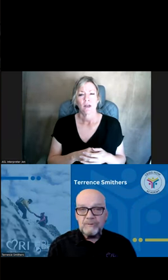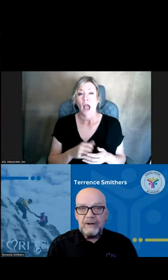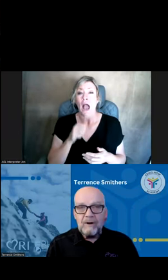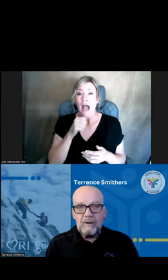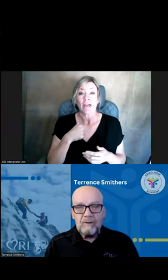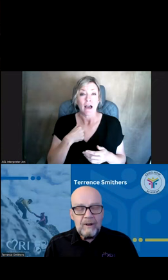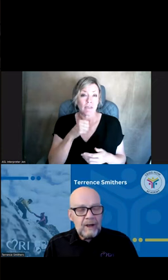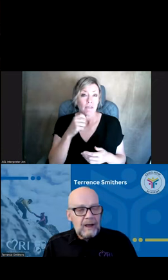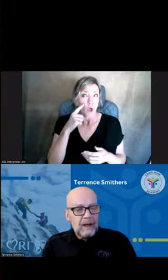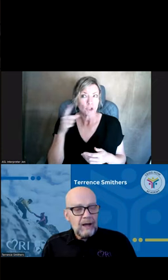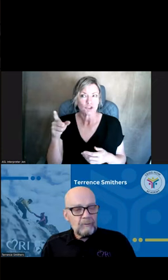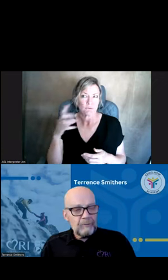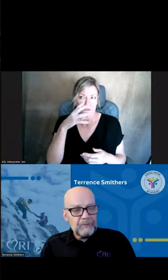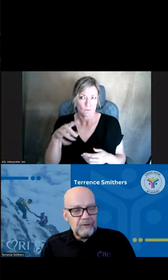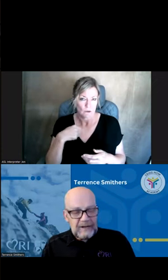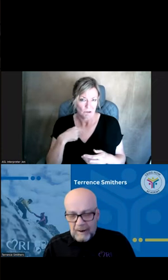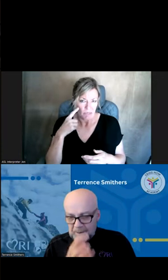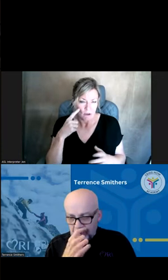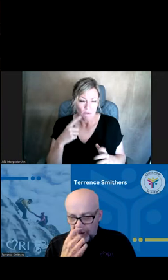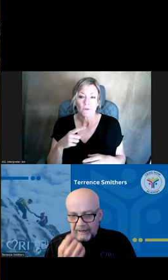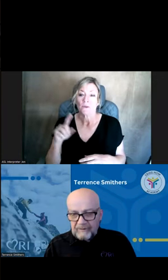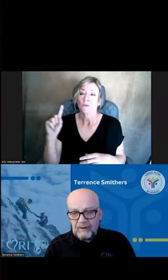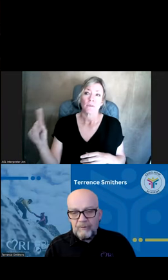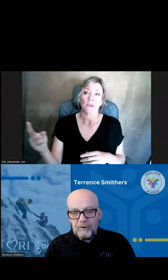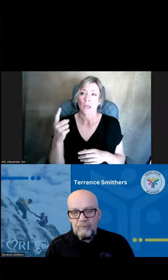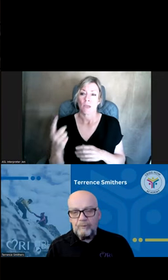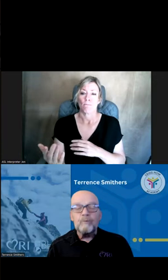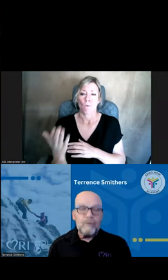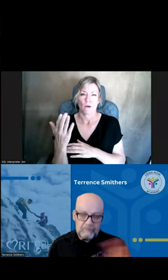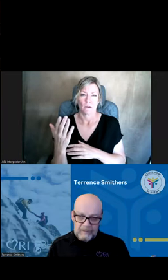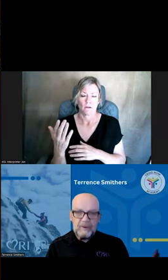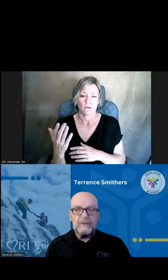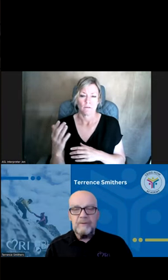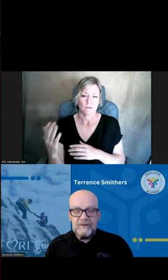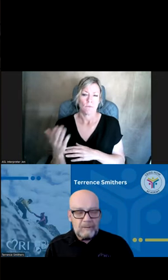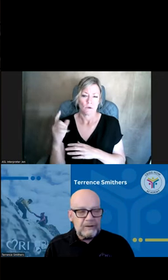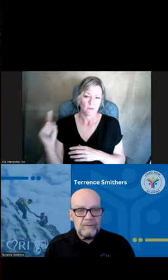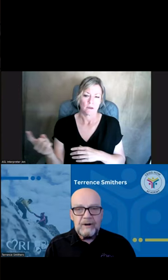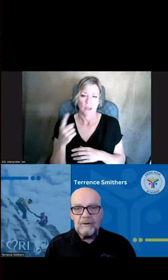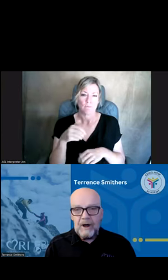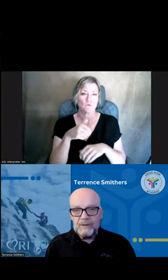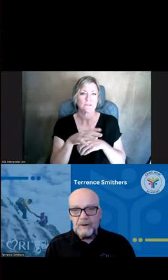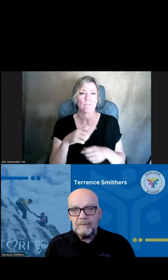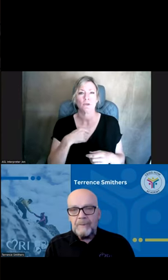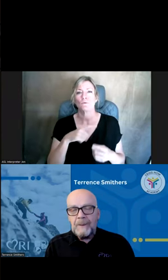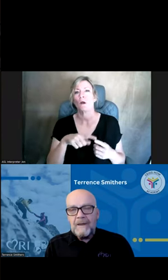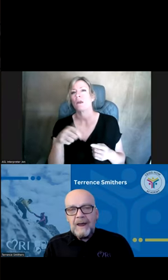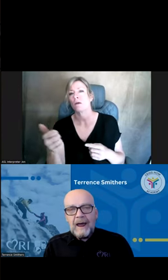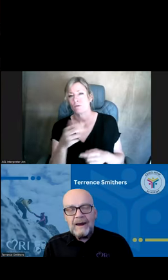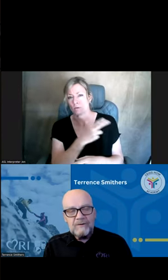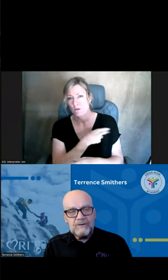attention to me at all. So they came in the morning to send me to another hospital.